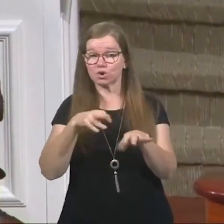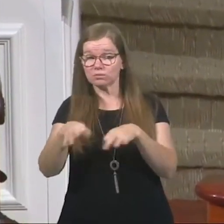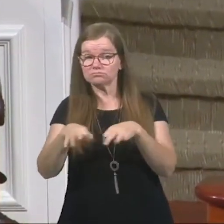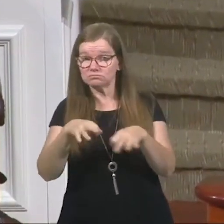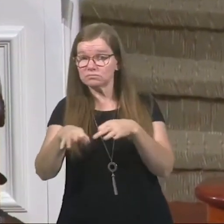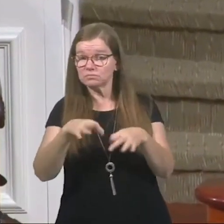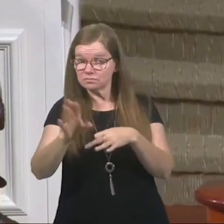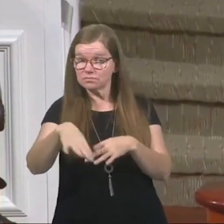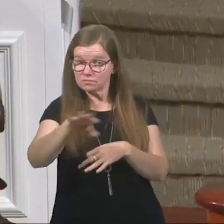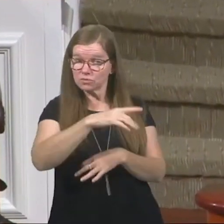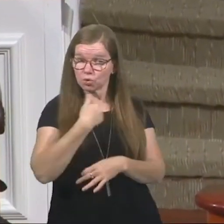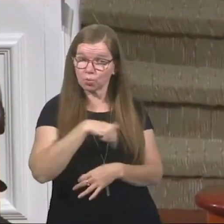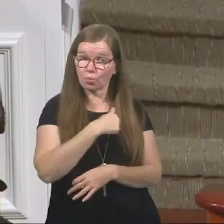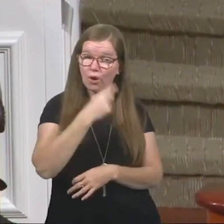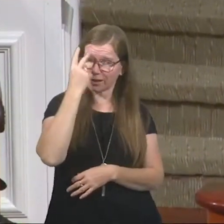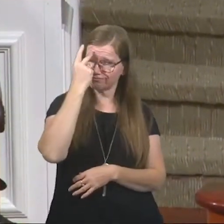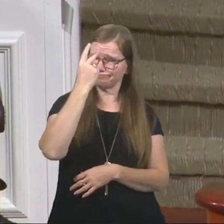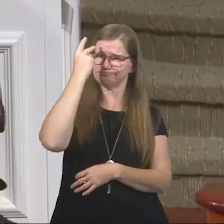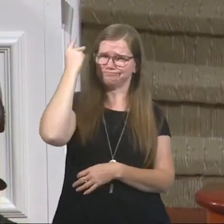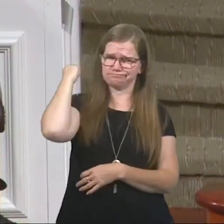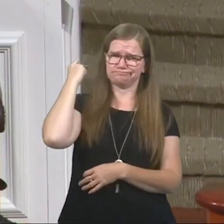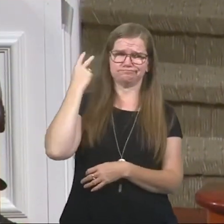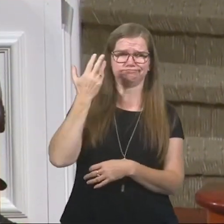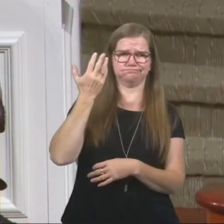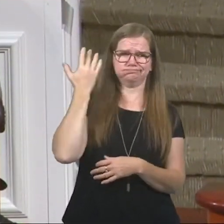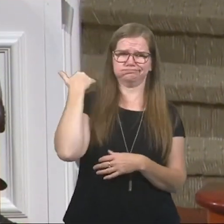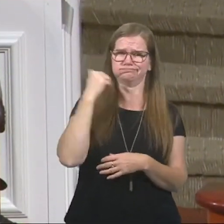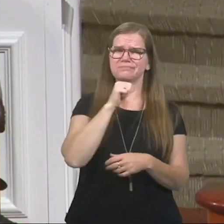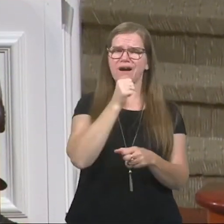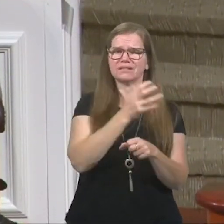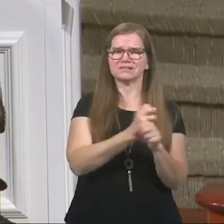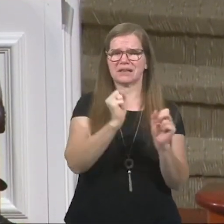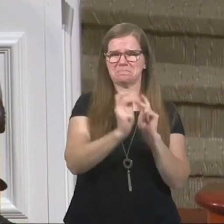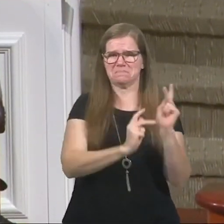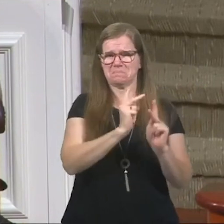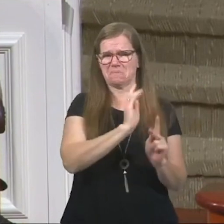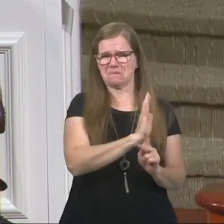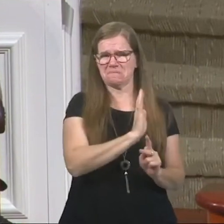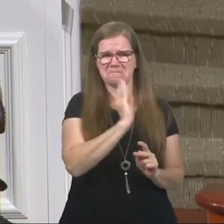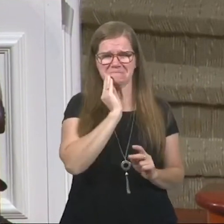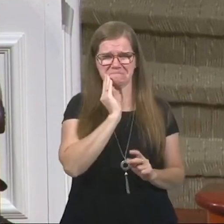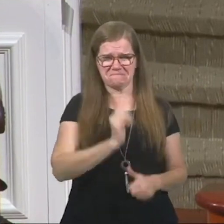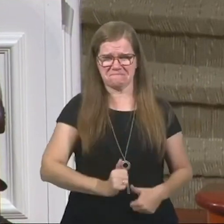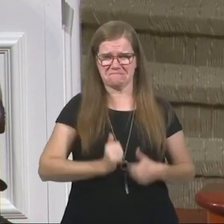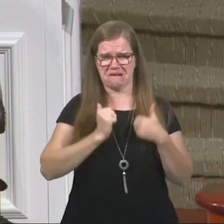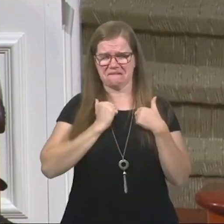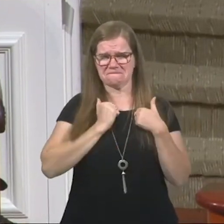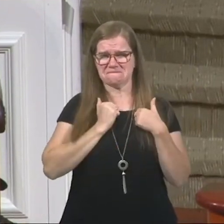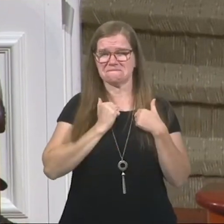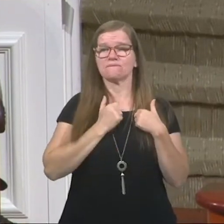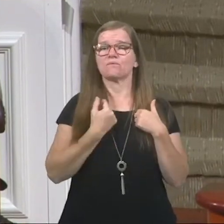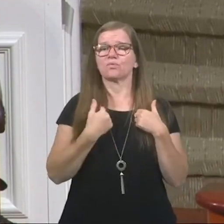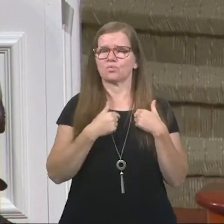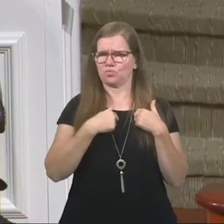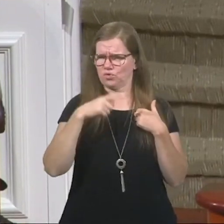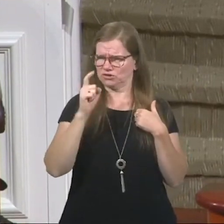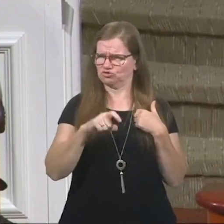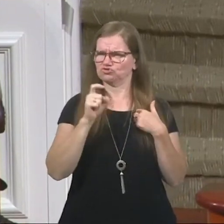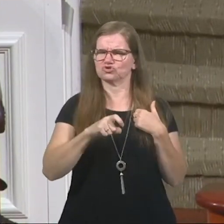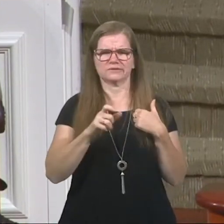reflect back upon the way unsaved people live, we should repudiate it.